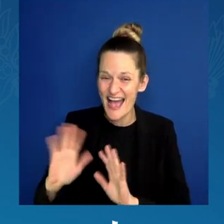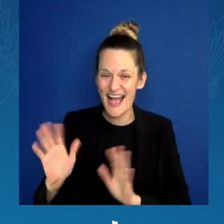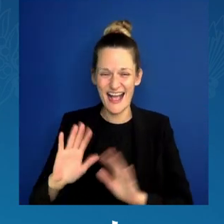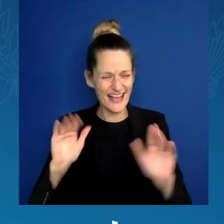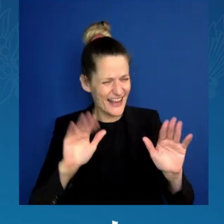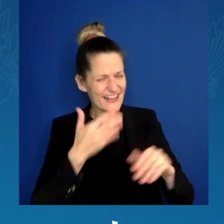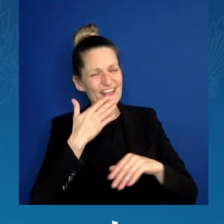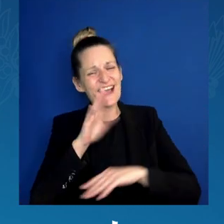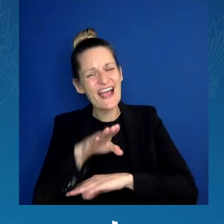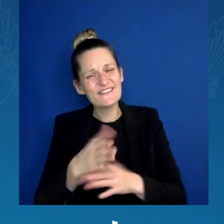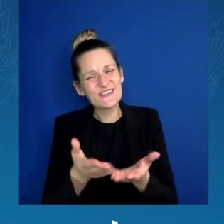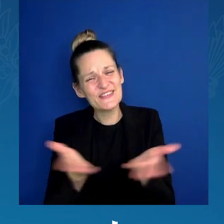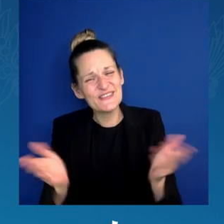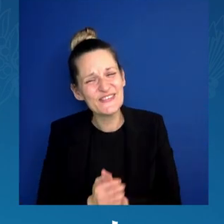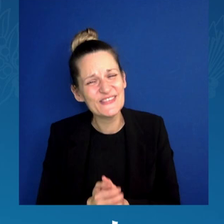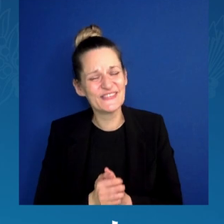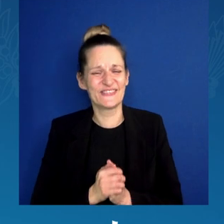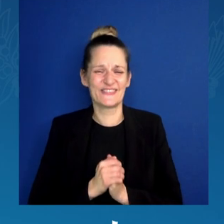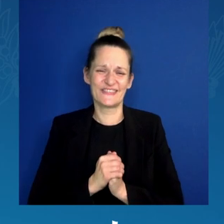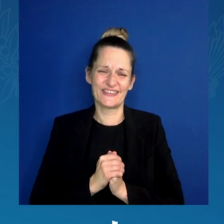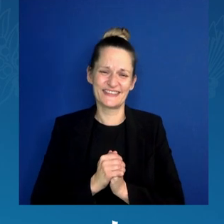It is — how's the band doing?